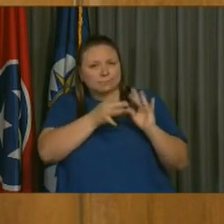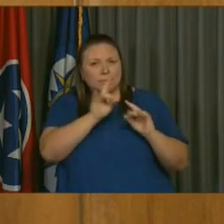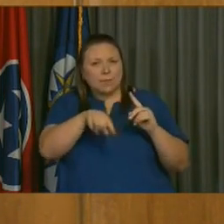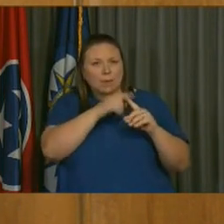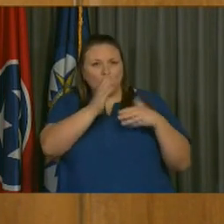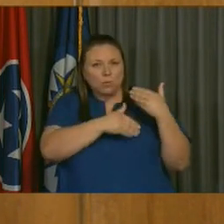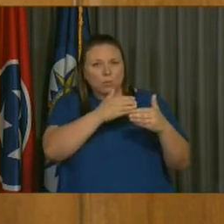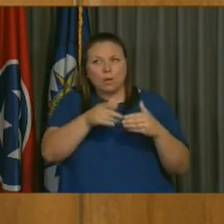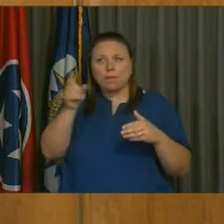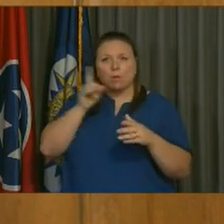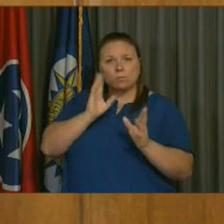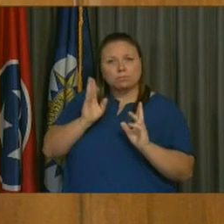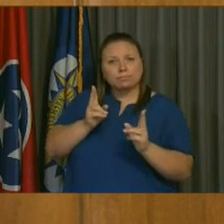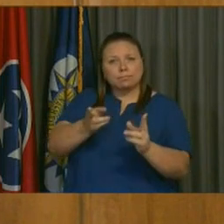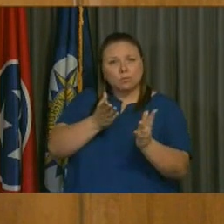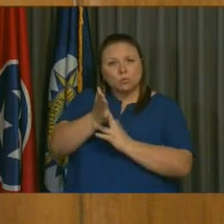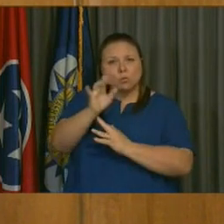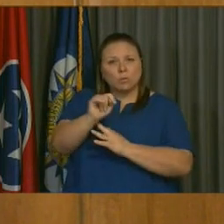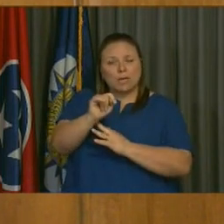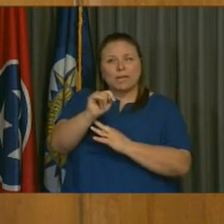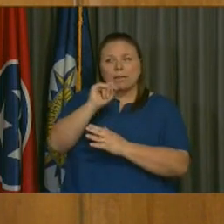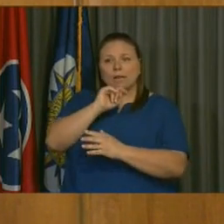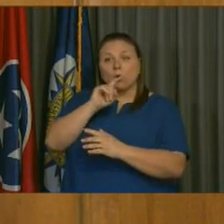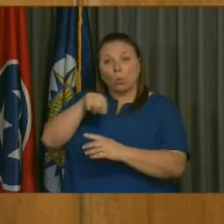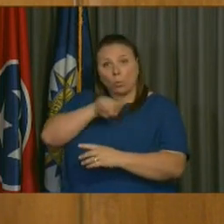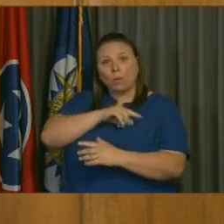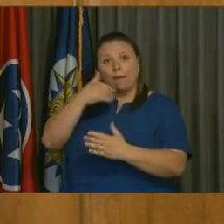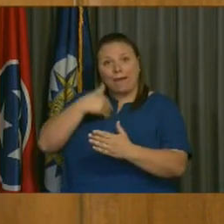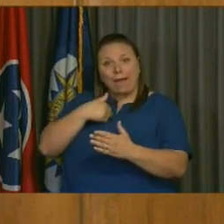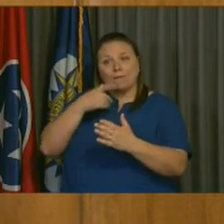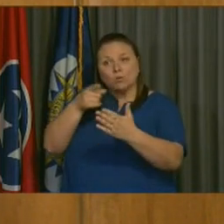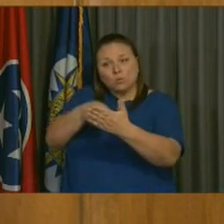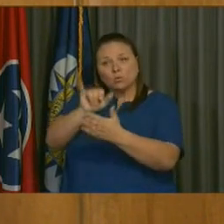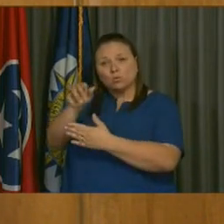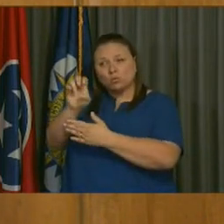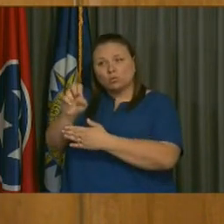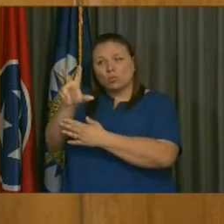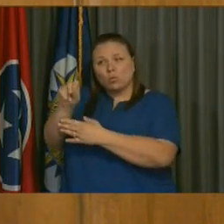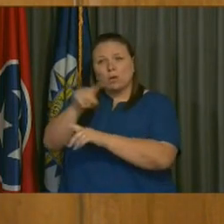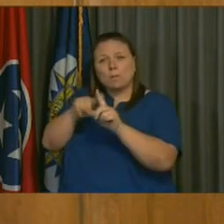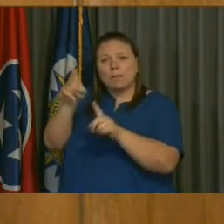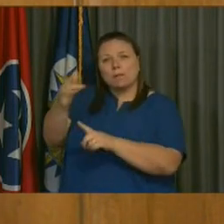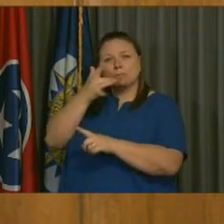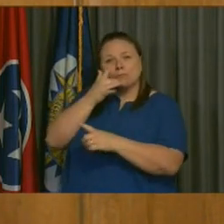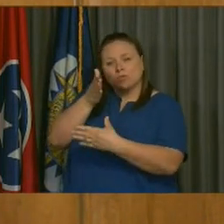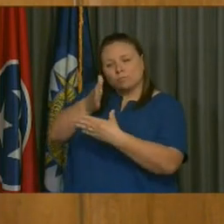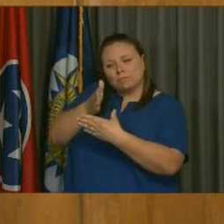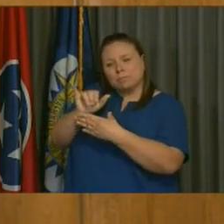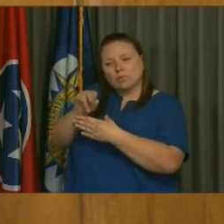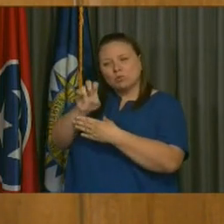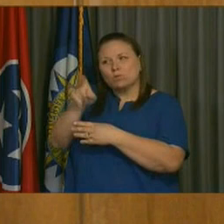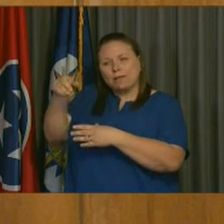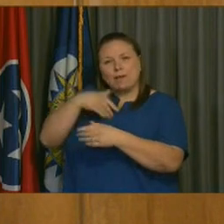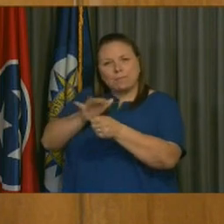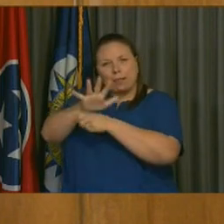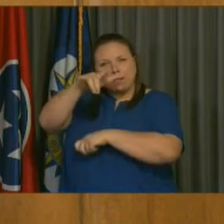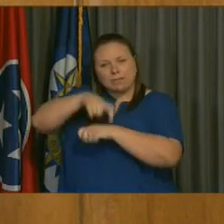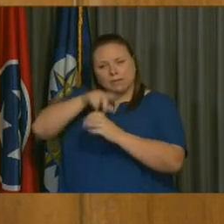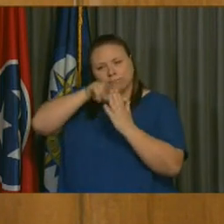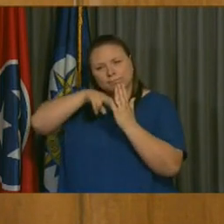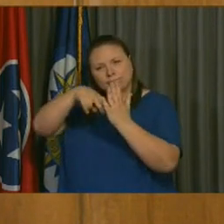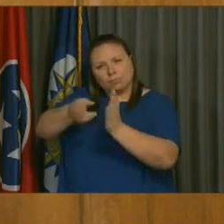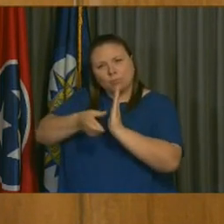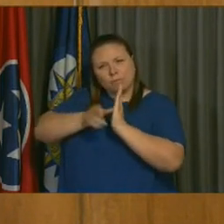hear me urging through it that even though we have to June 30th that if we can get that done mid-June to give the comptroller ample time to